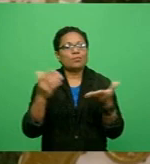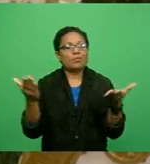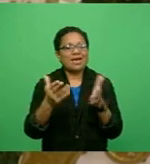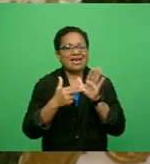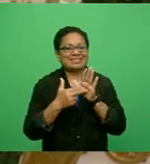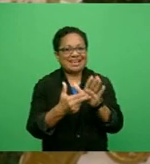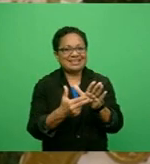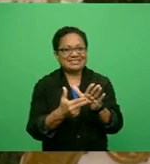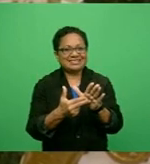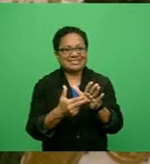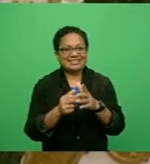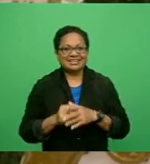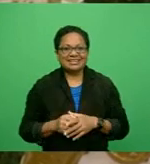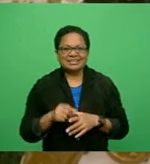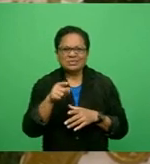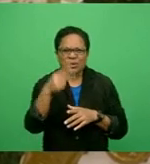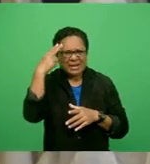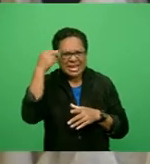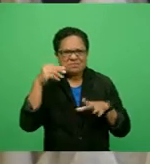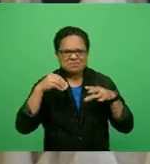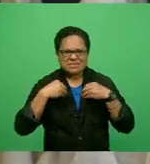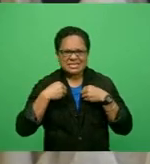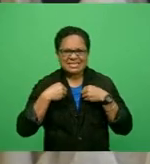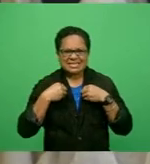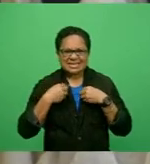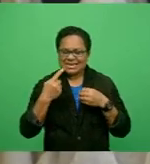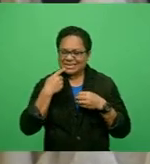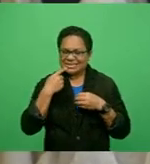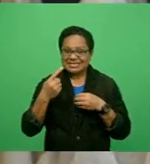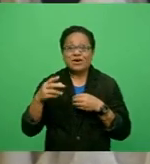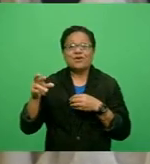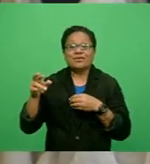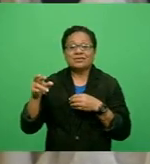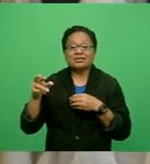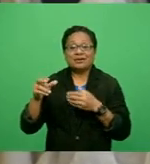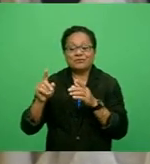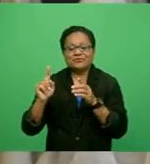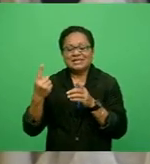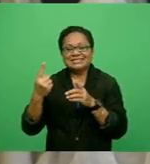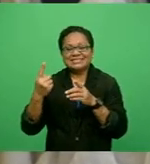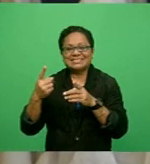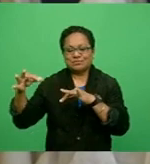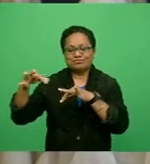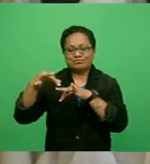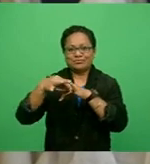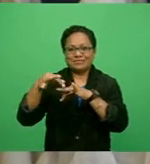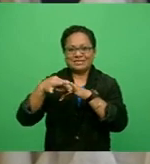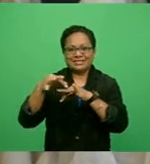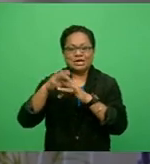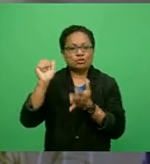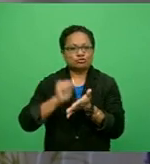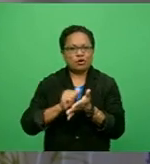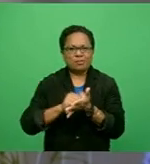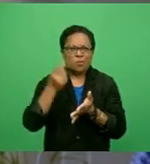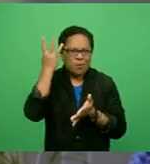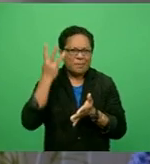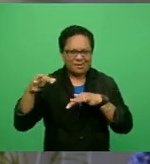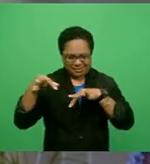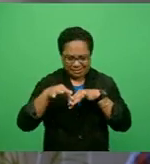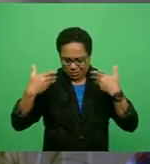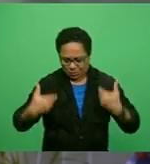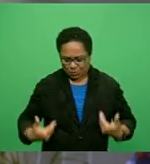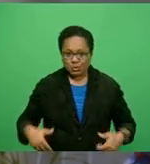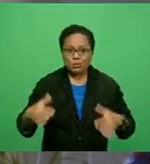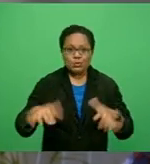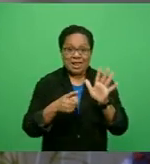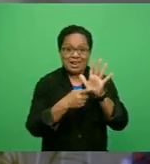Rowie Lal Boutique has invested in the economy and started what maybe is the first bridal shop in the country. Lal, who was running the business